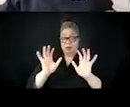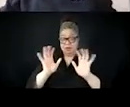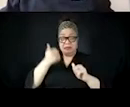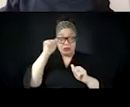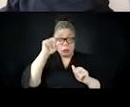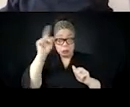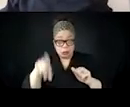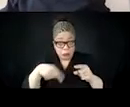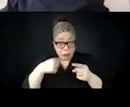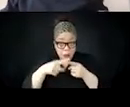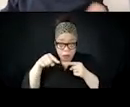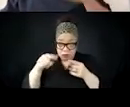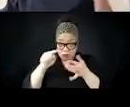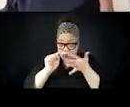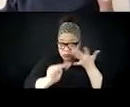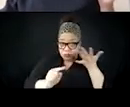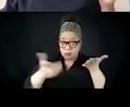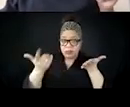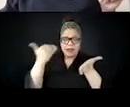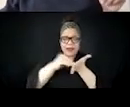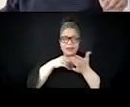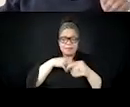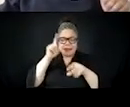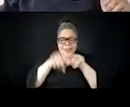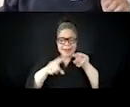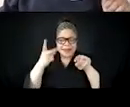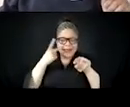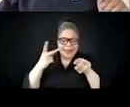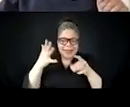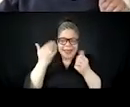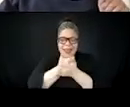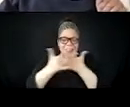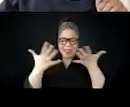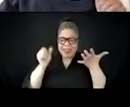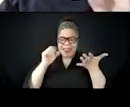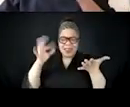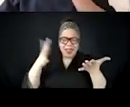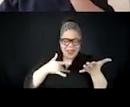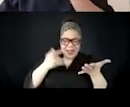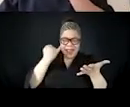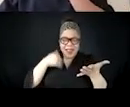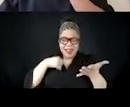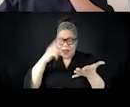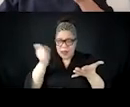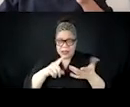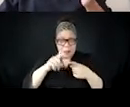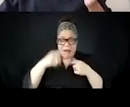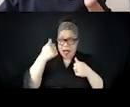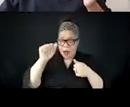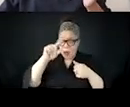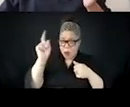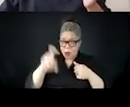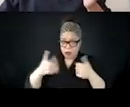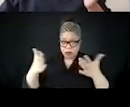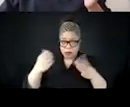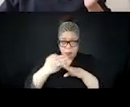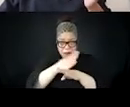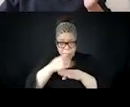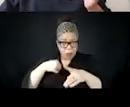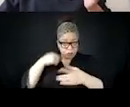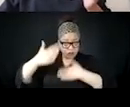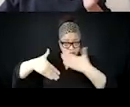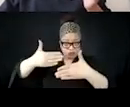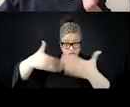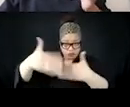questions here before I keep us moving along? This is Adrian. just want to highlight that Juanita shared that racialized